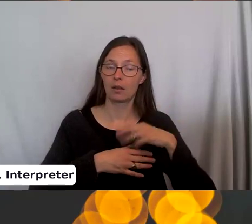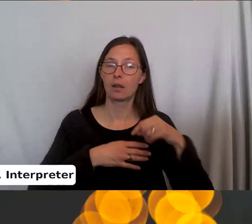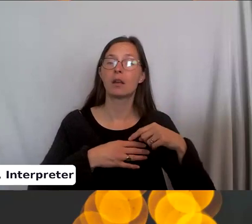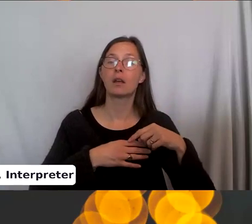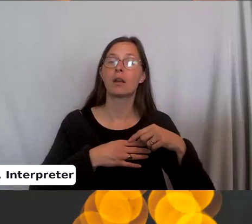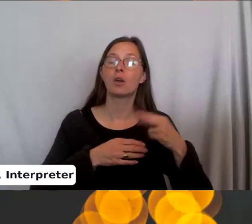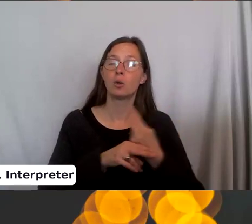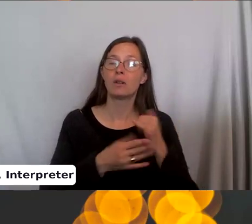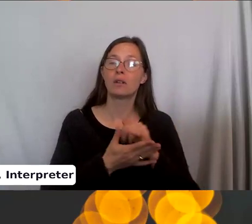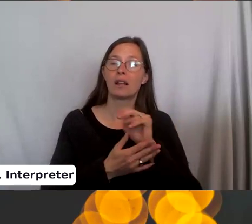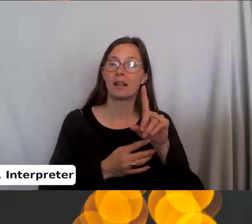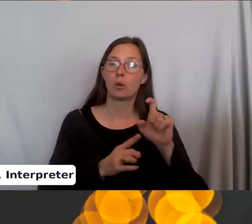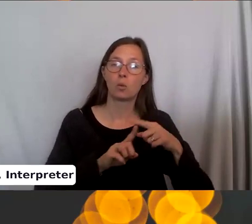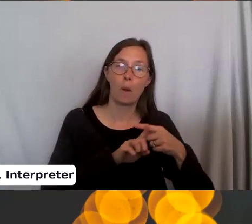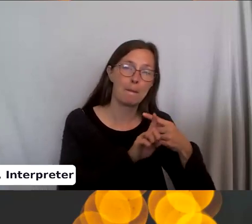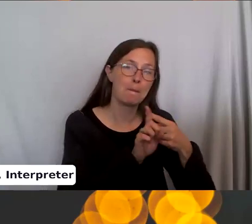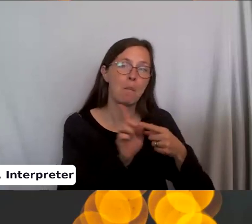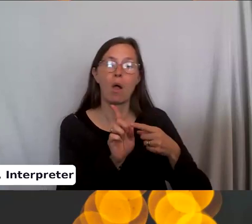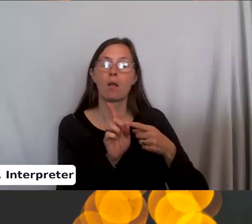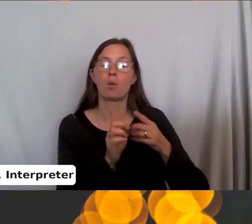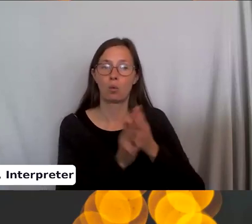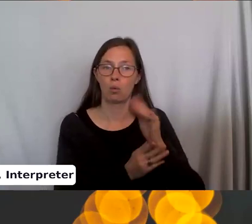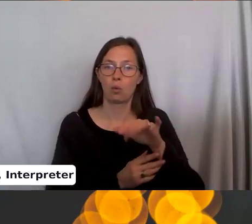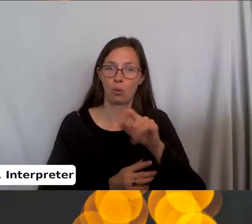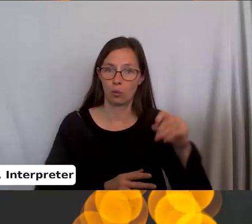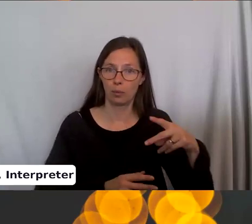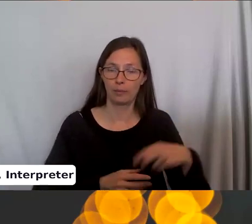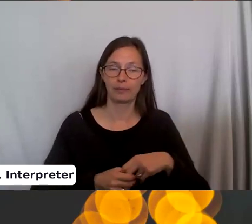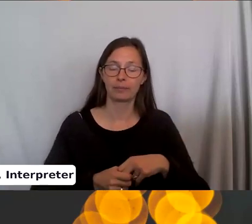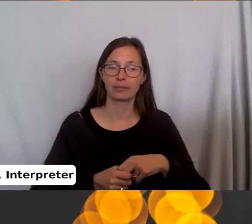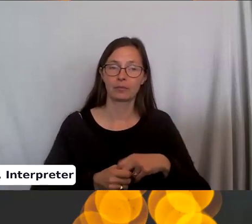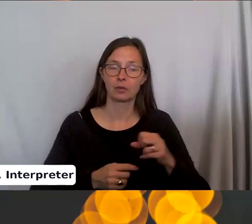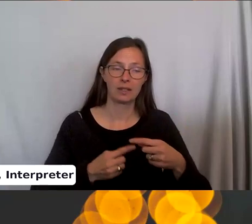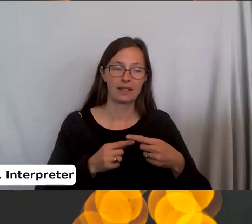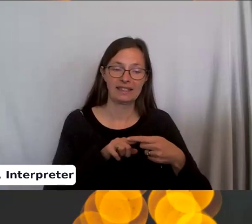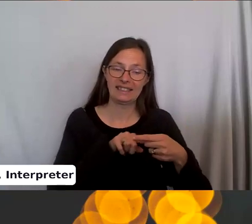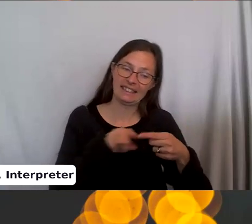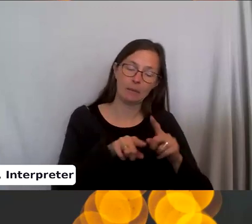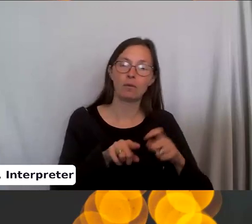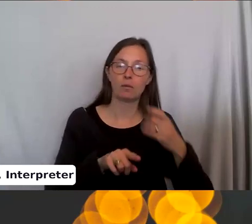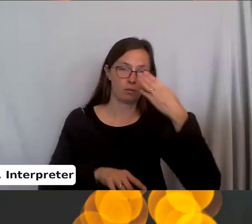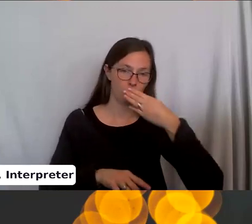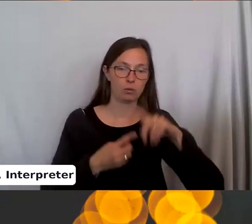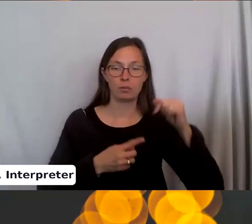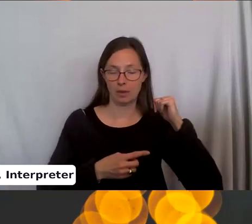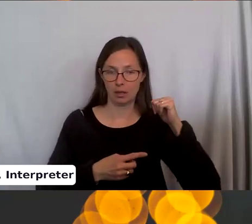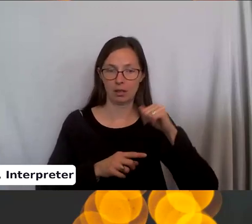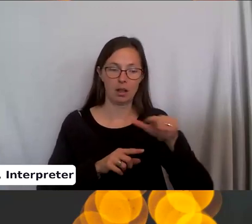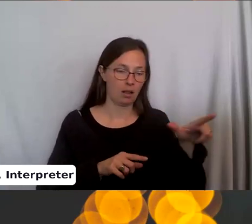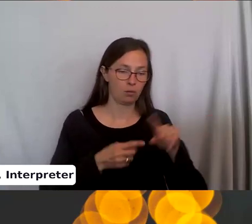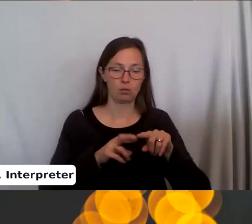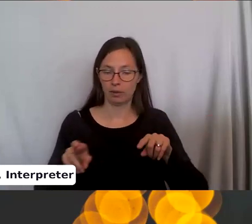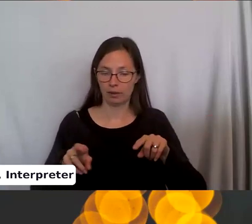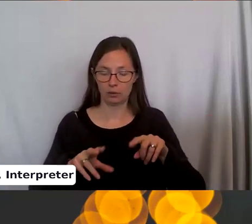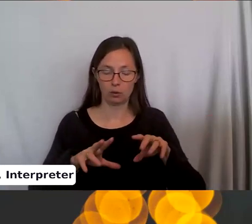pull the yarn forward through the loop. Right? So you're stabbing from front to back, left to right, grabbing the